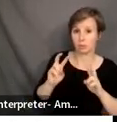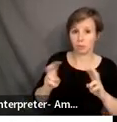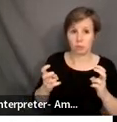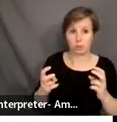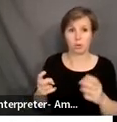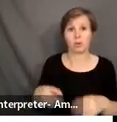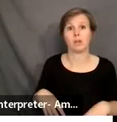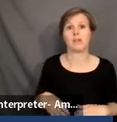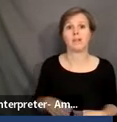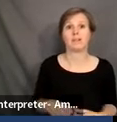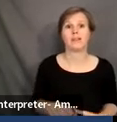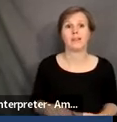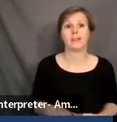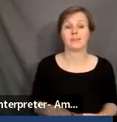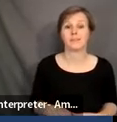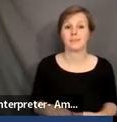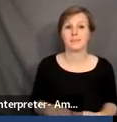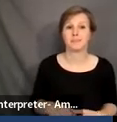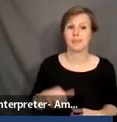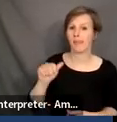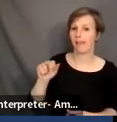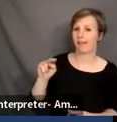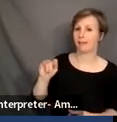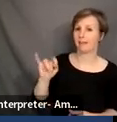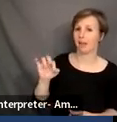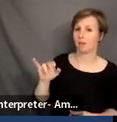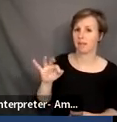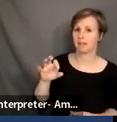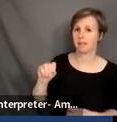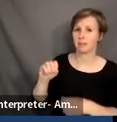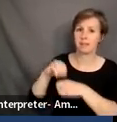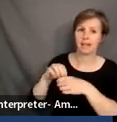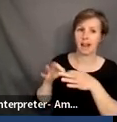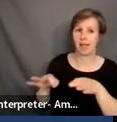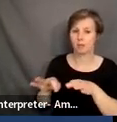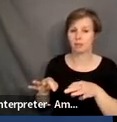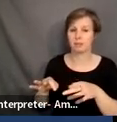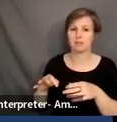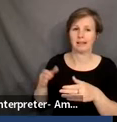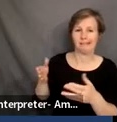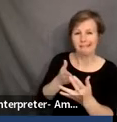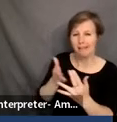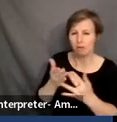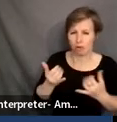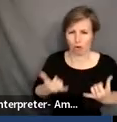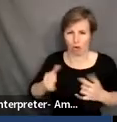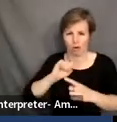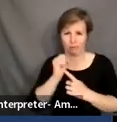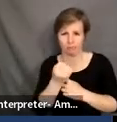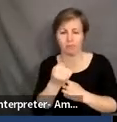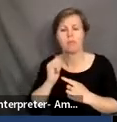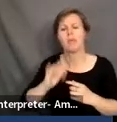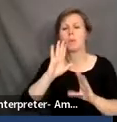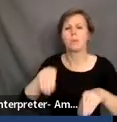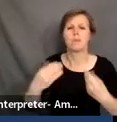Looking at our next slide. Anti-racism in languages, navigating the current climate. I'm just going to give you an